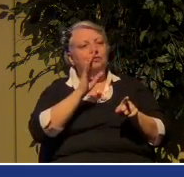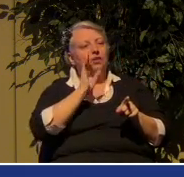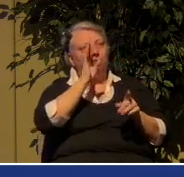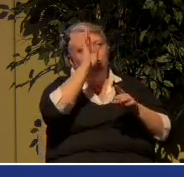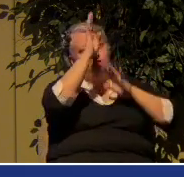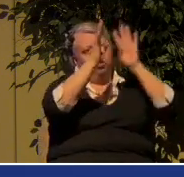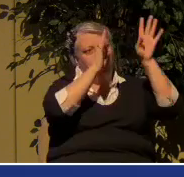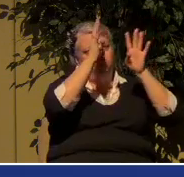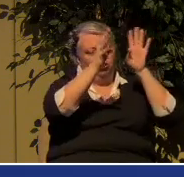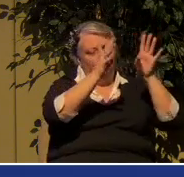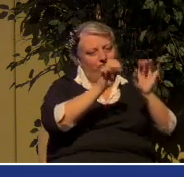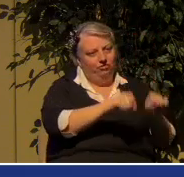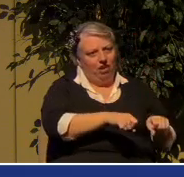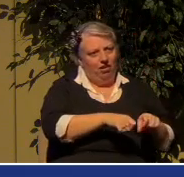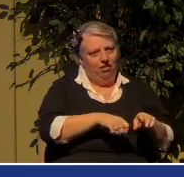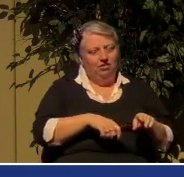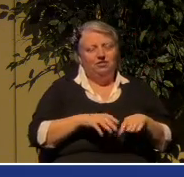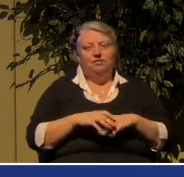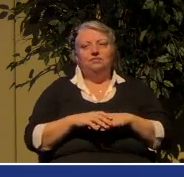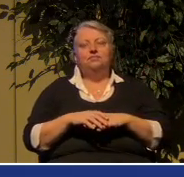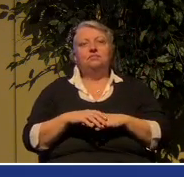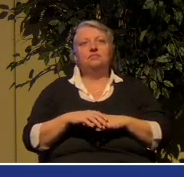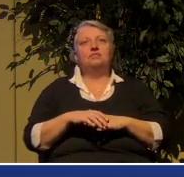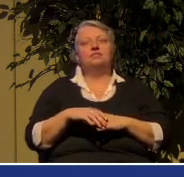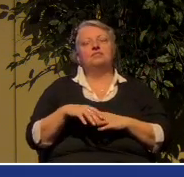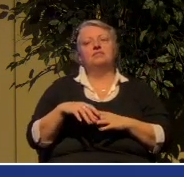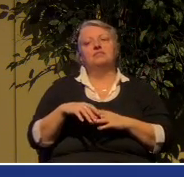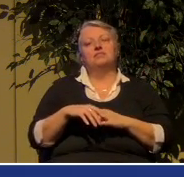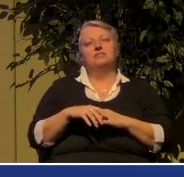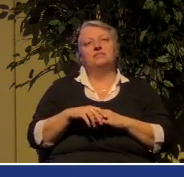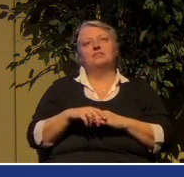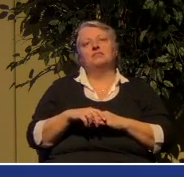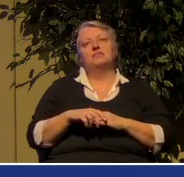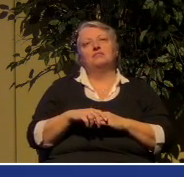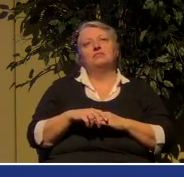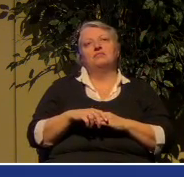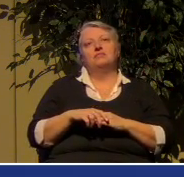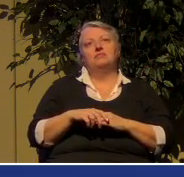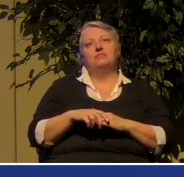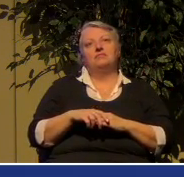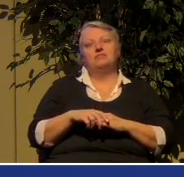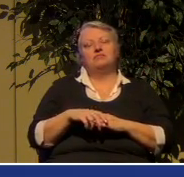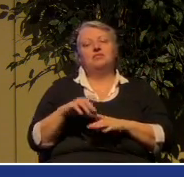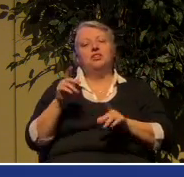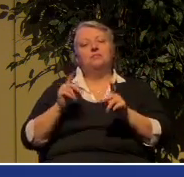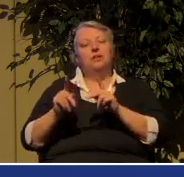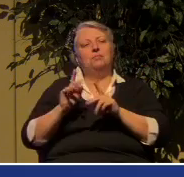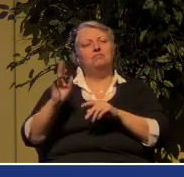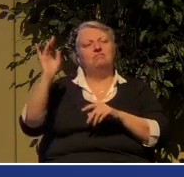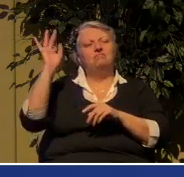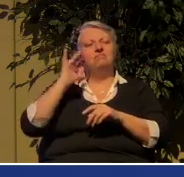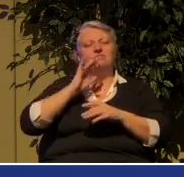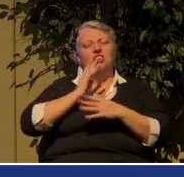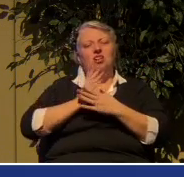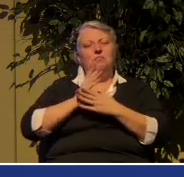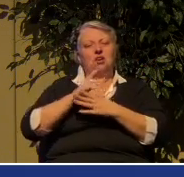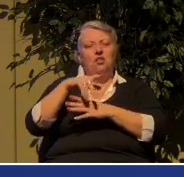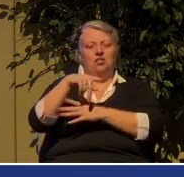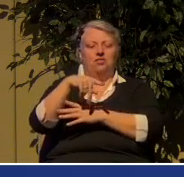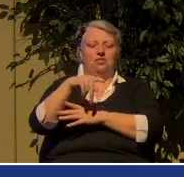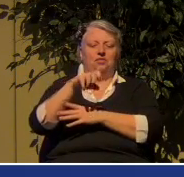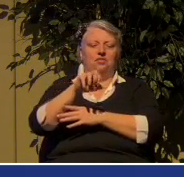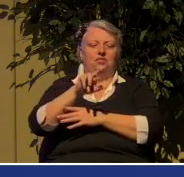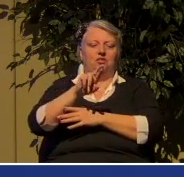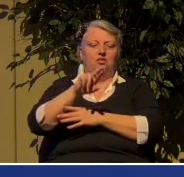what they called the perspicuity of scripture. And what they meant by that is that the